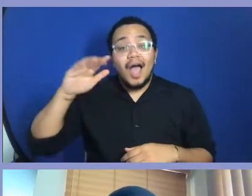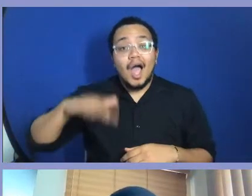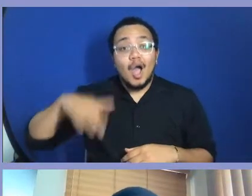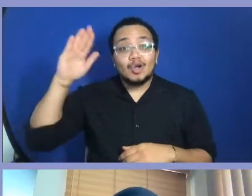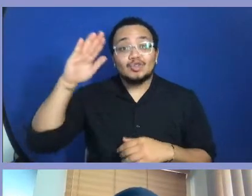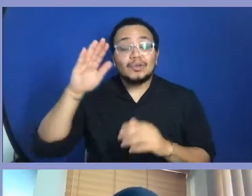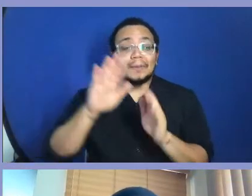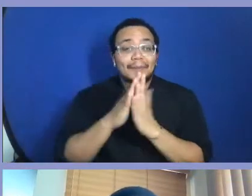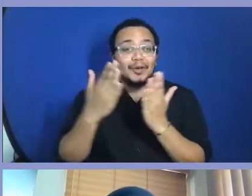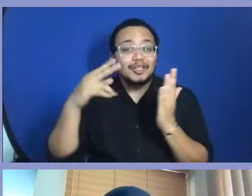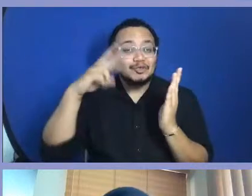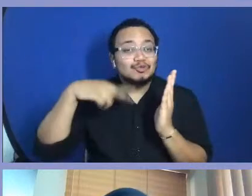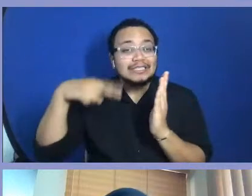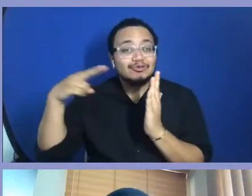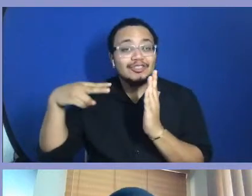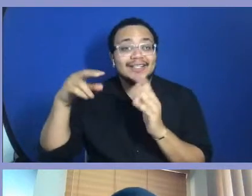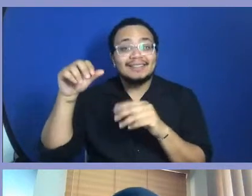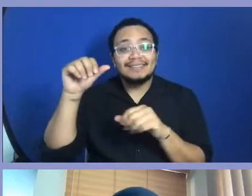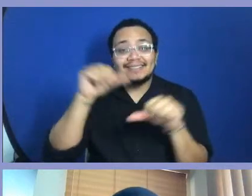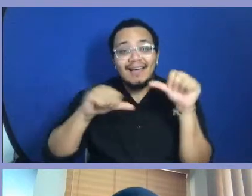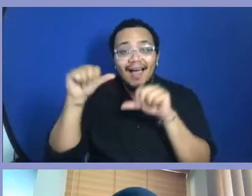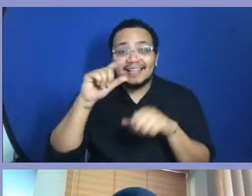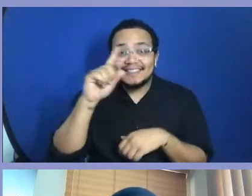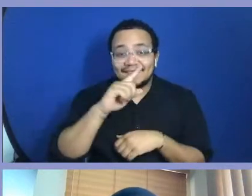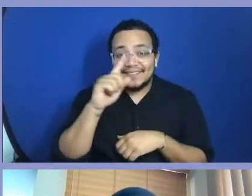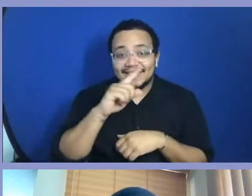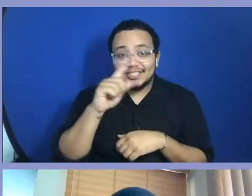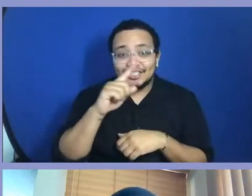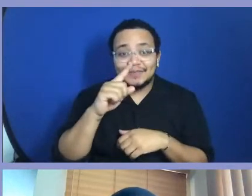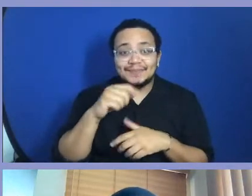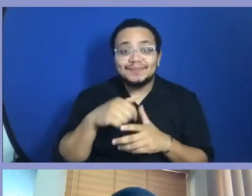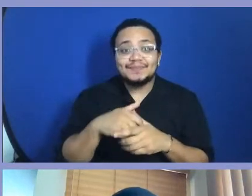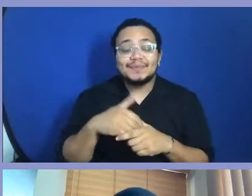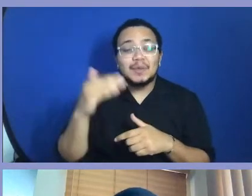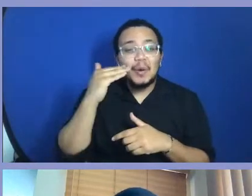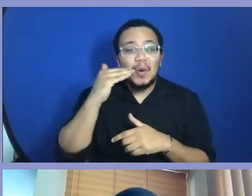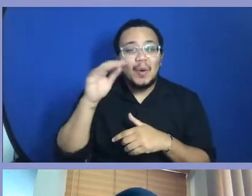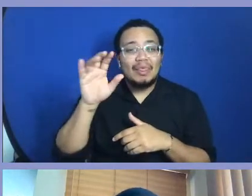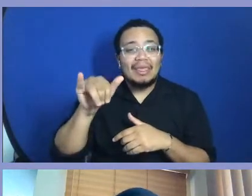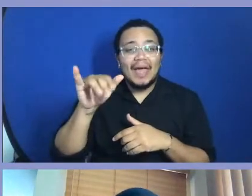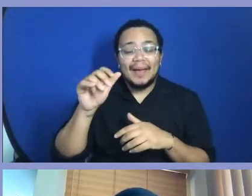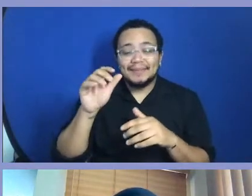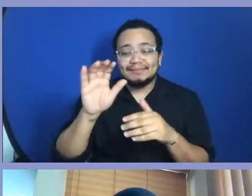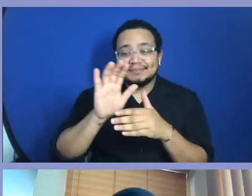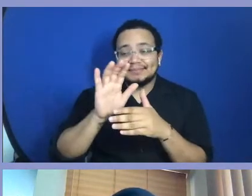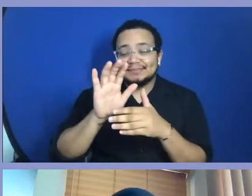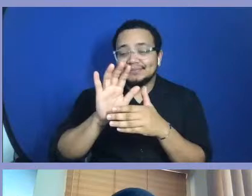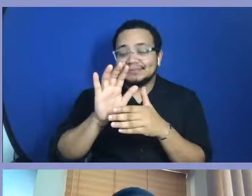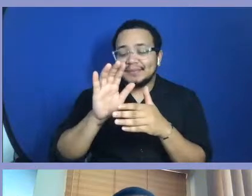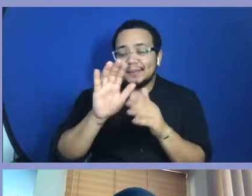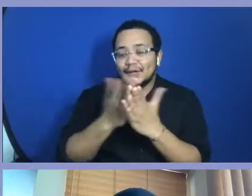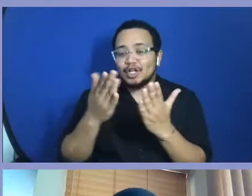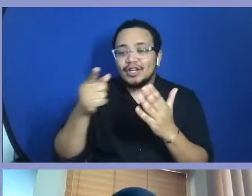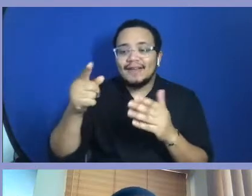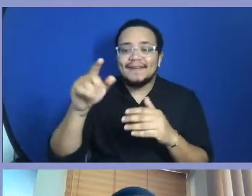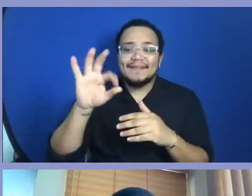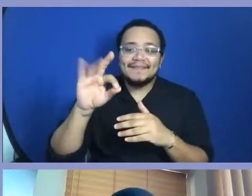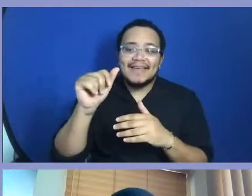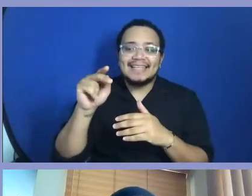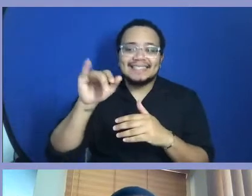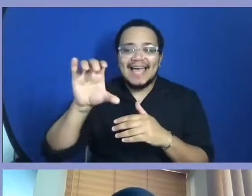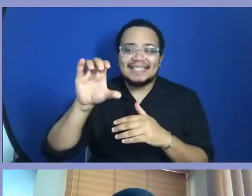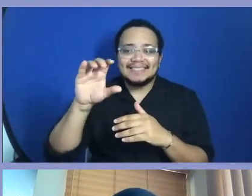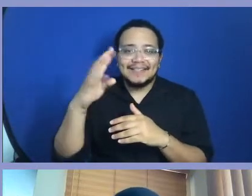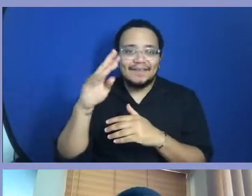comic books before even a fantastic forward conceived of. So to see technology come real, and I'm